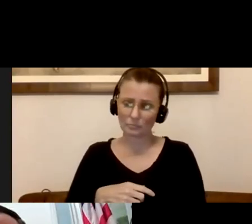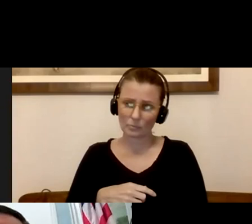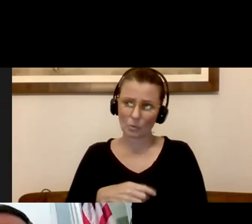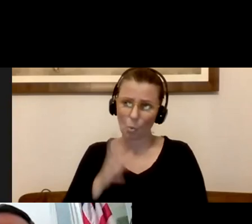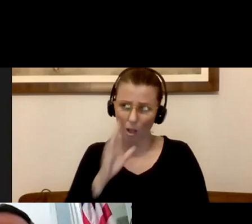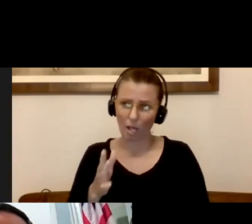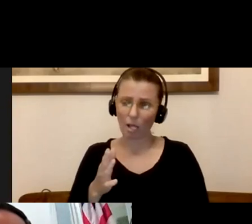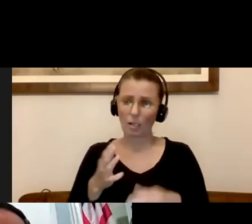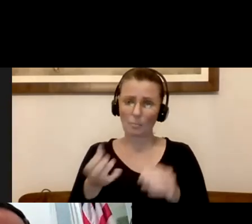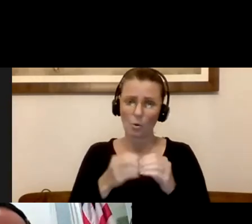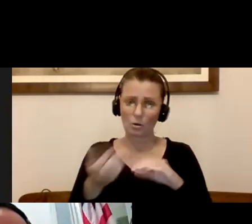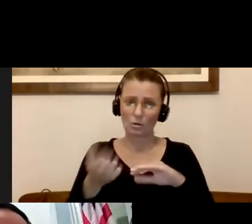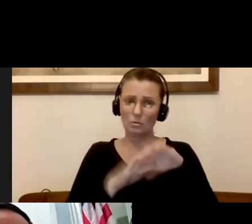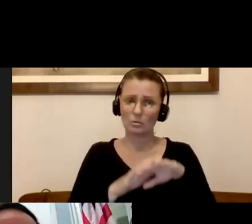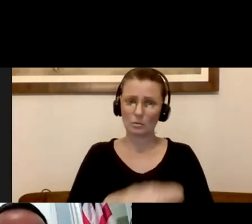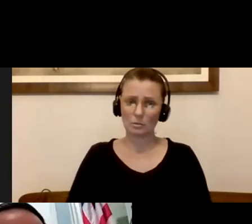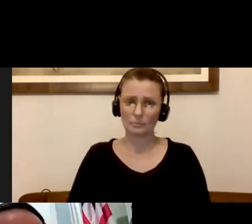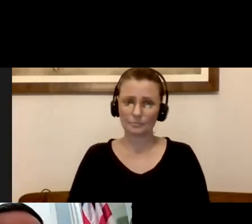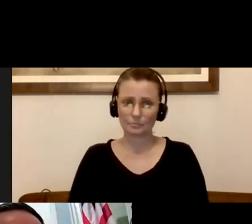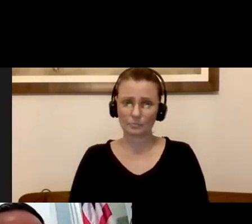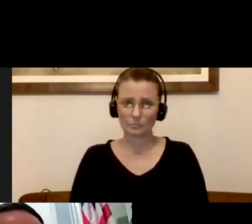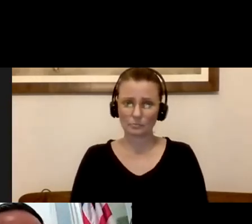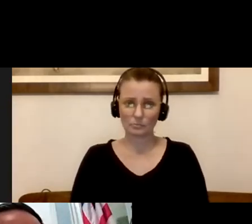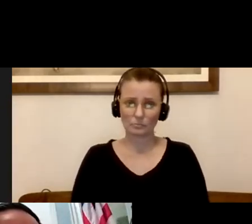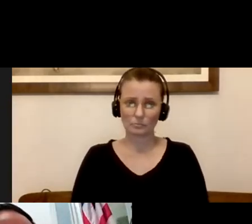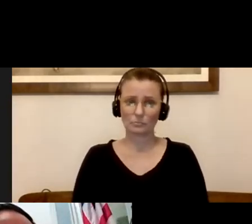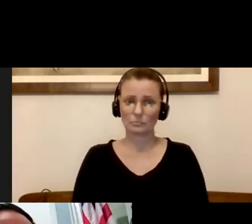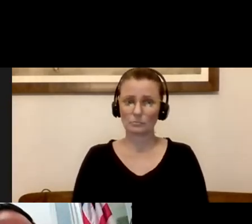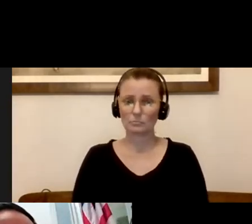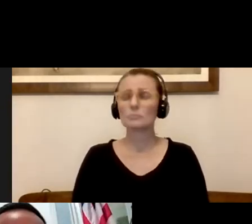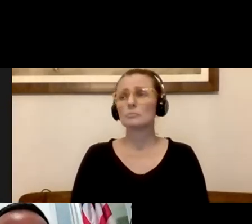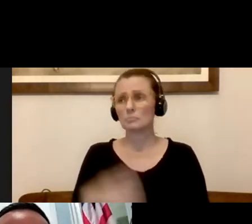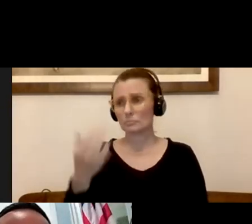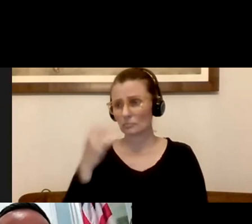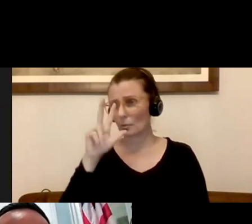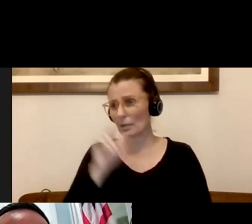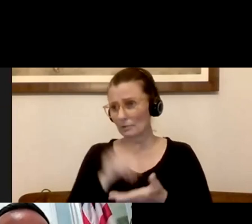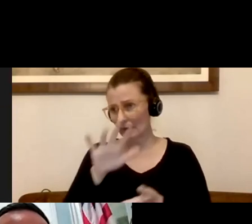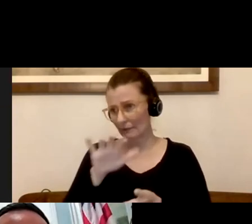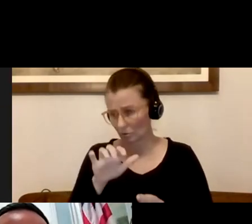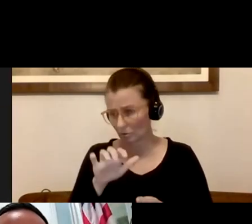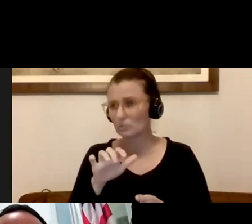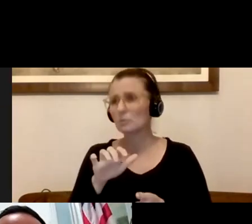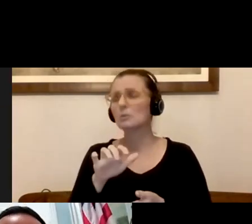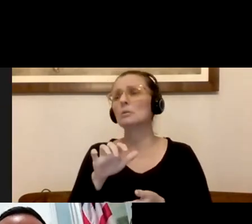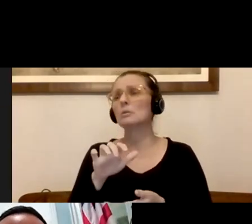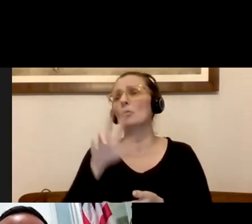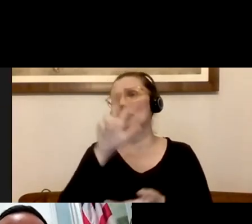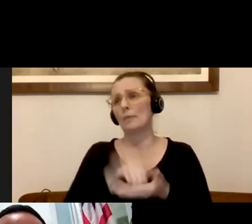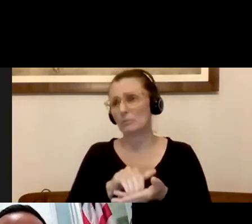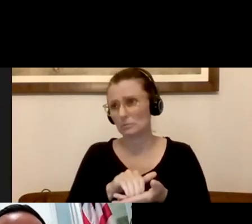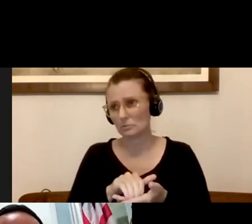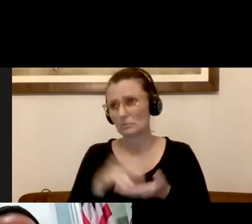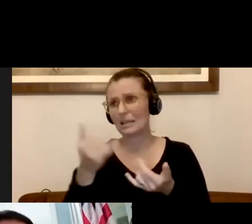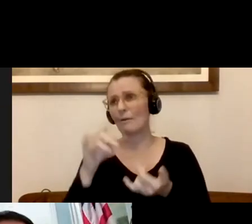When we got that 3,500, uh, we got an additional 3,000 on top of that from a private vendor. And last week we got 20,000 swabs. There's enough to